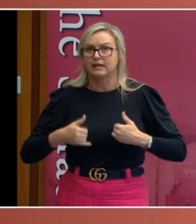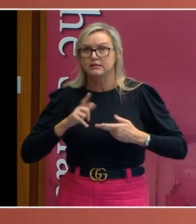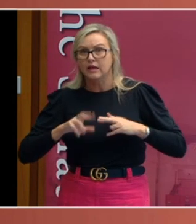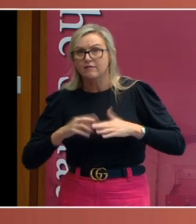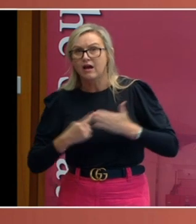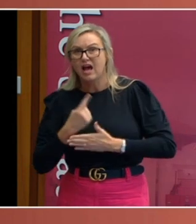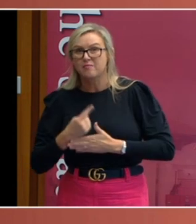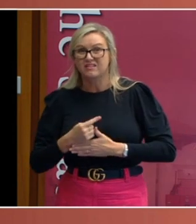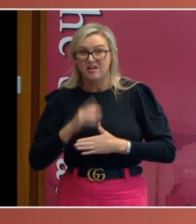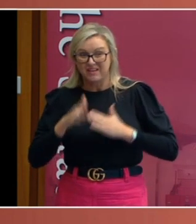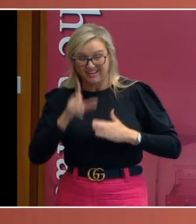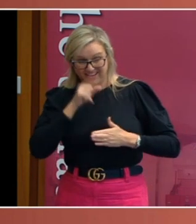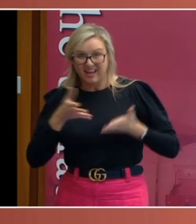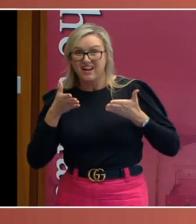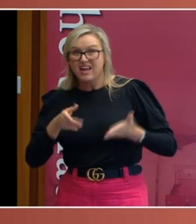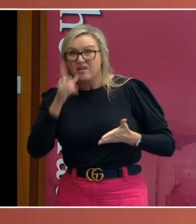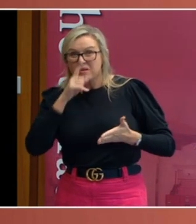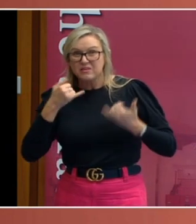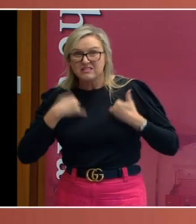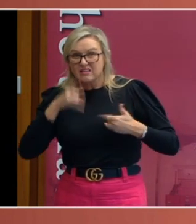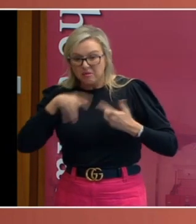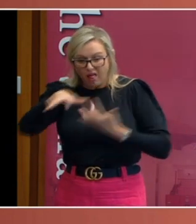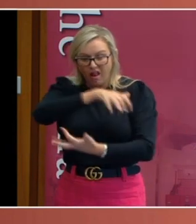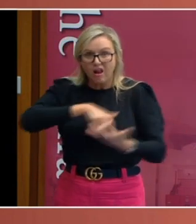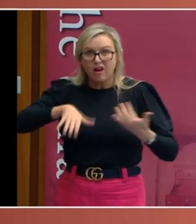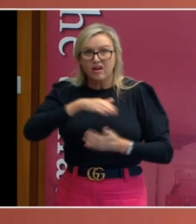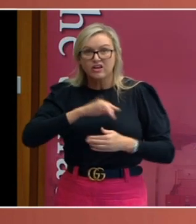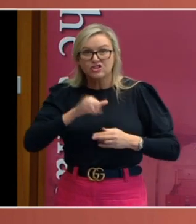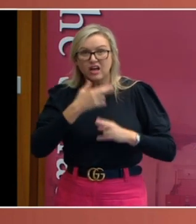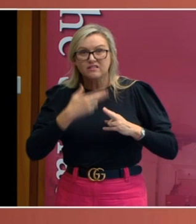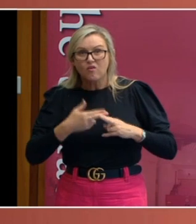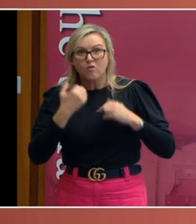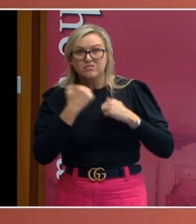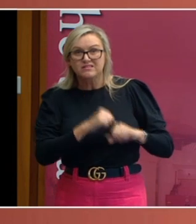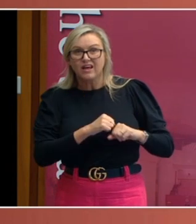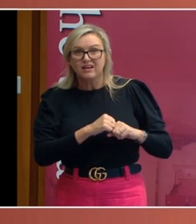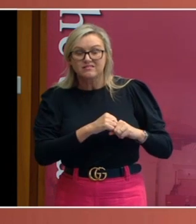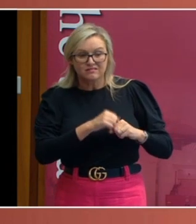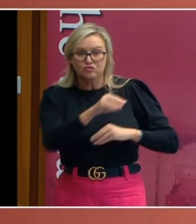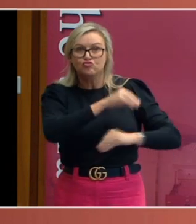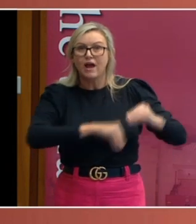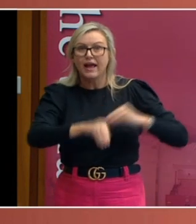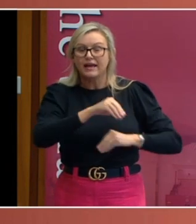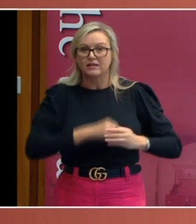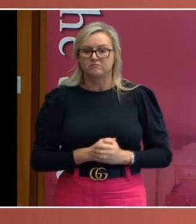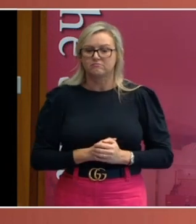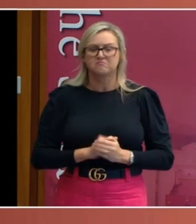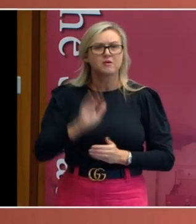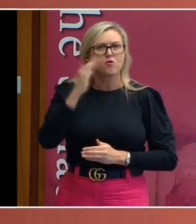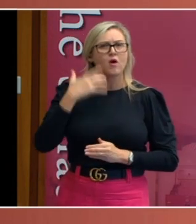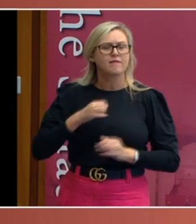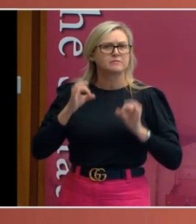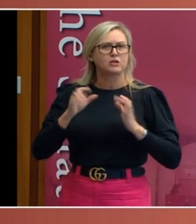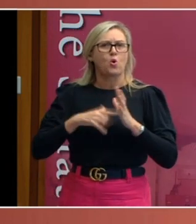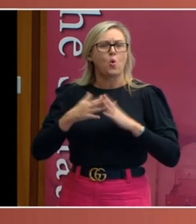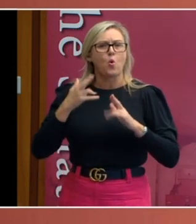arise. Their honours concluded that a New South Wales law that prohibited diseased cattle from